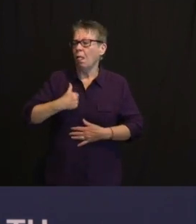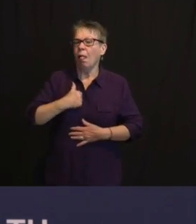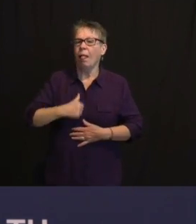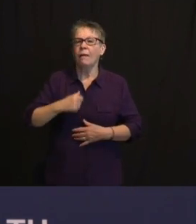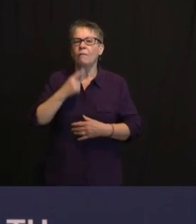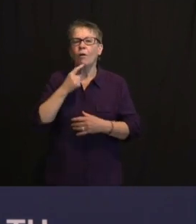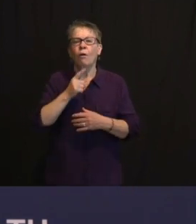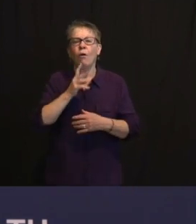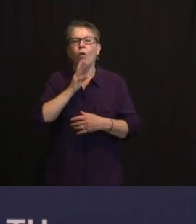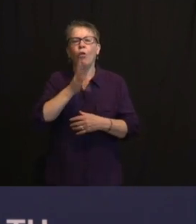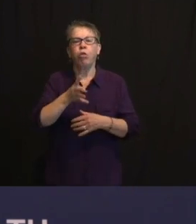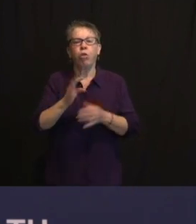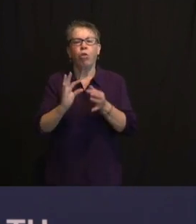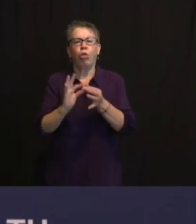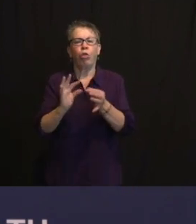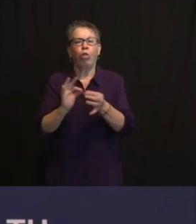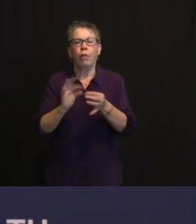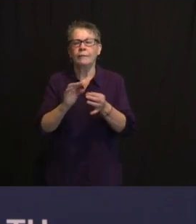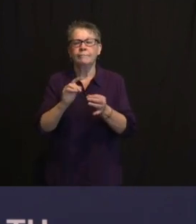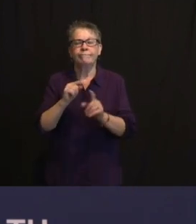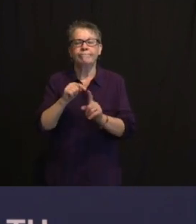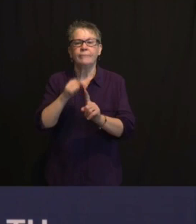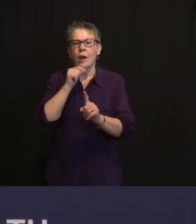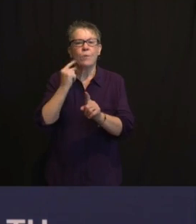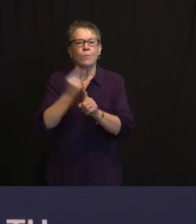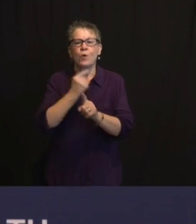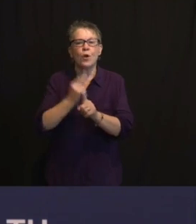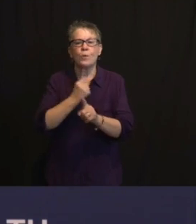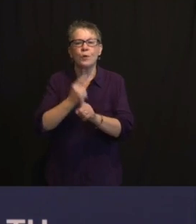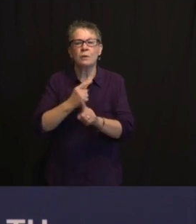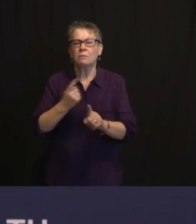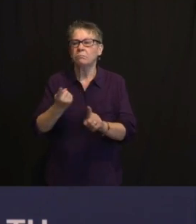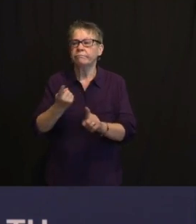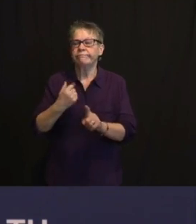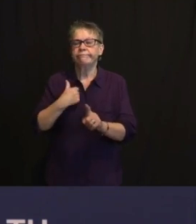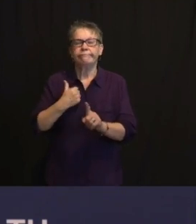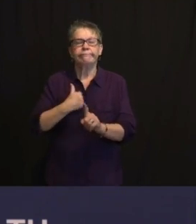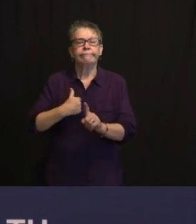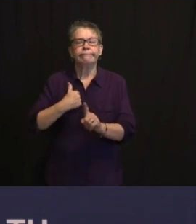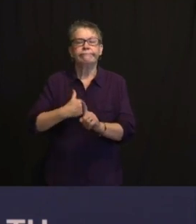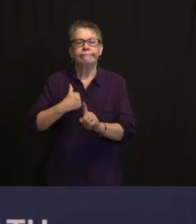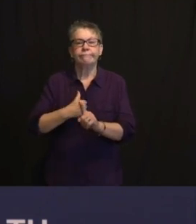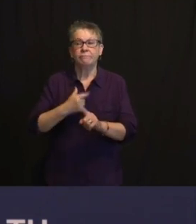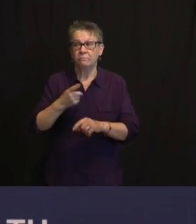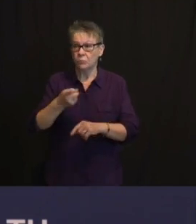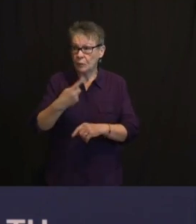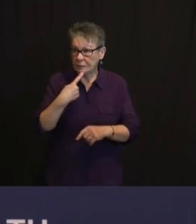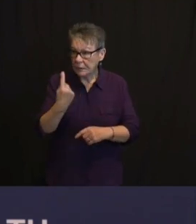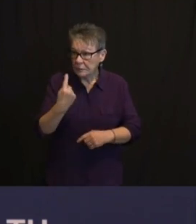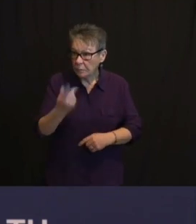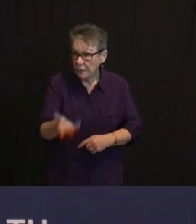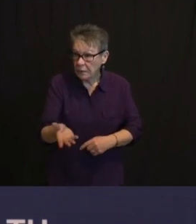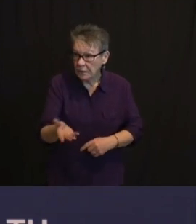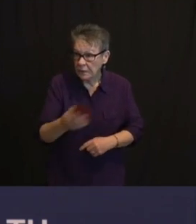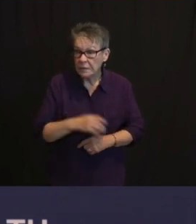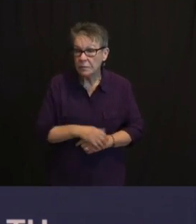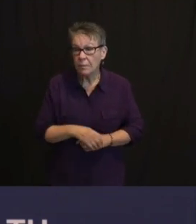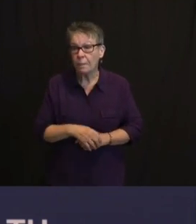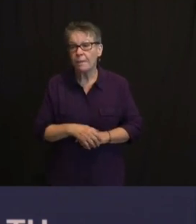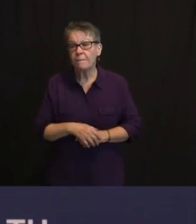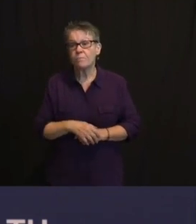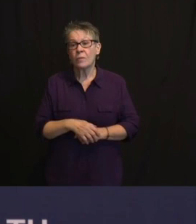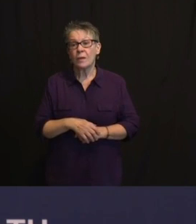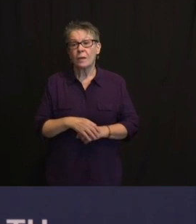SO, REMEMBER WHAT I SAID BACK TO BRENT'S QUESTION ON J&J NUMBERS, WE HAVE LITERALLY THIS WEEK. SO, I THINK IT'S 73